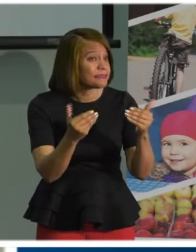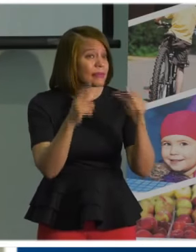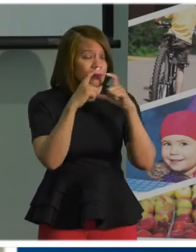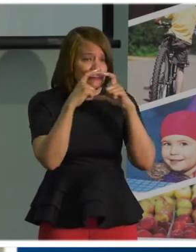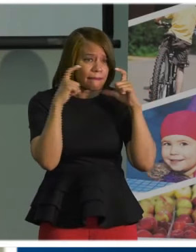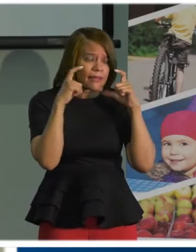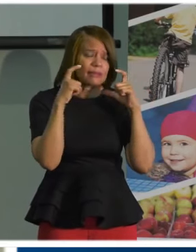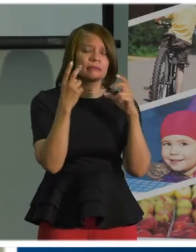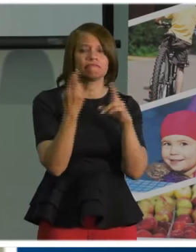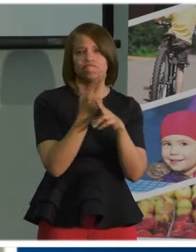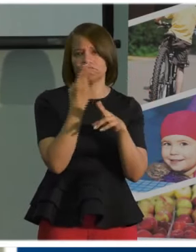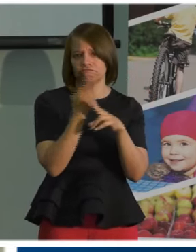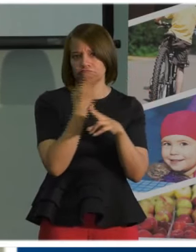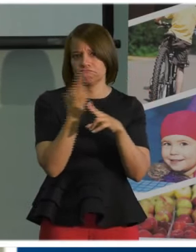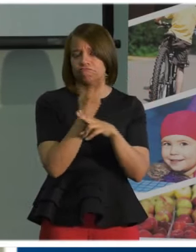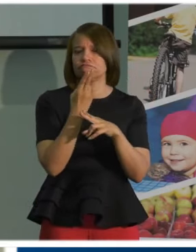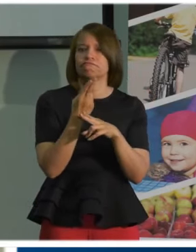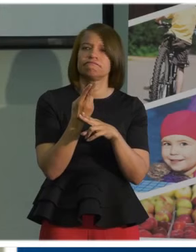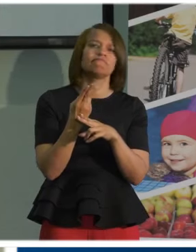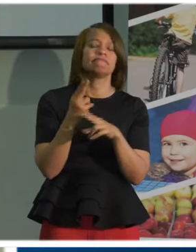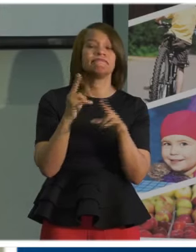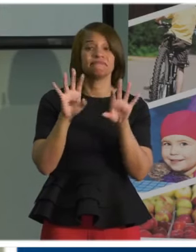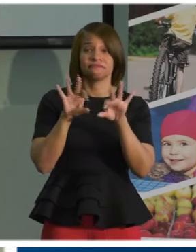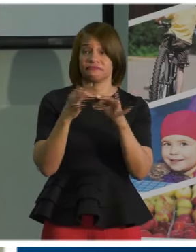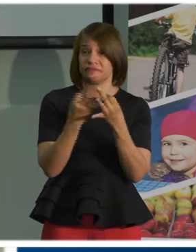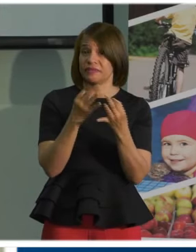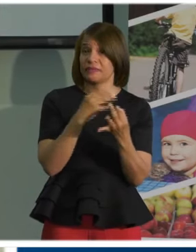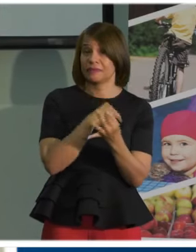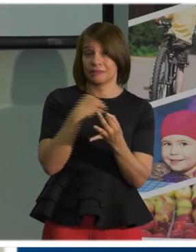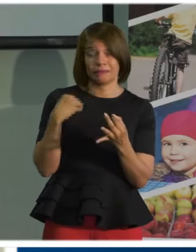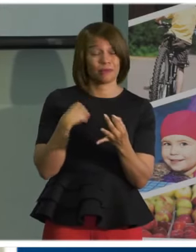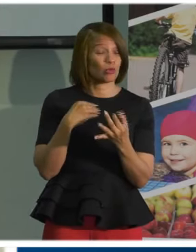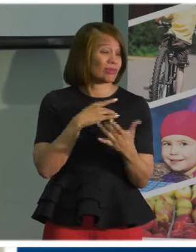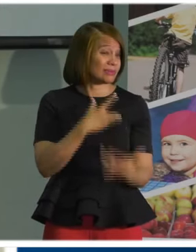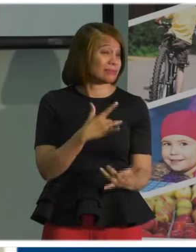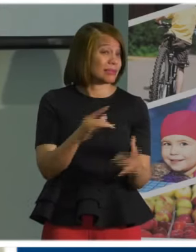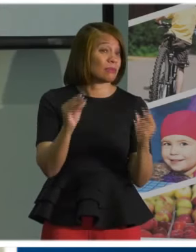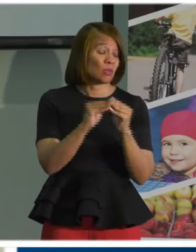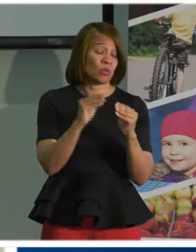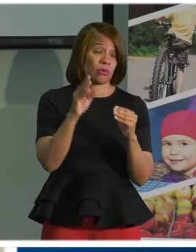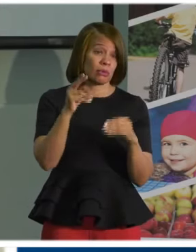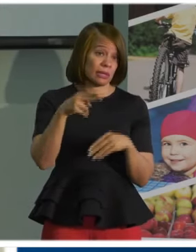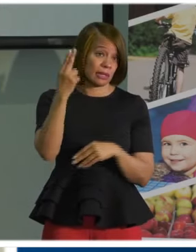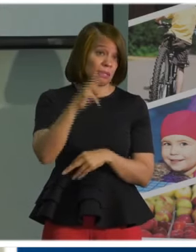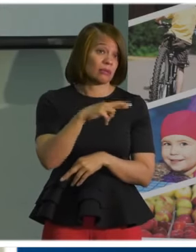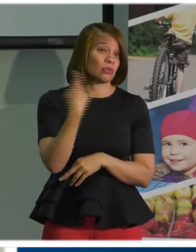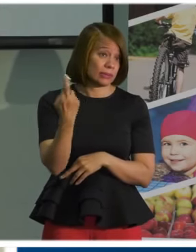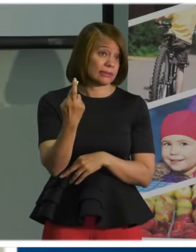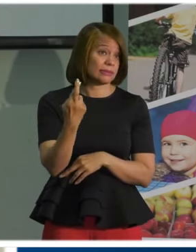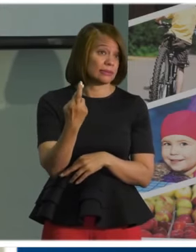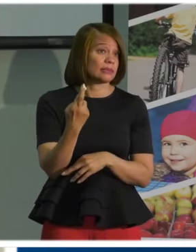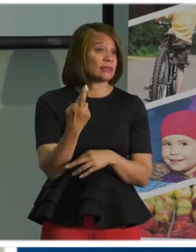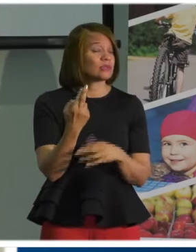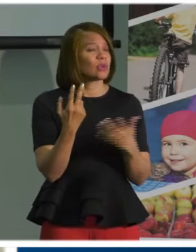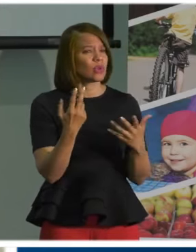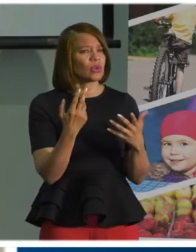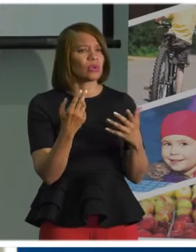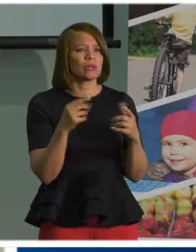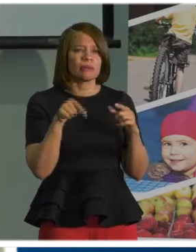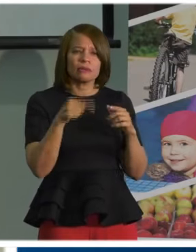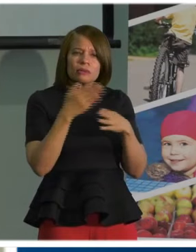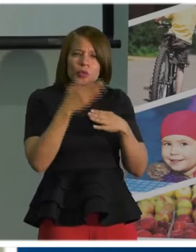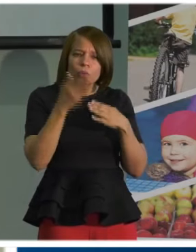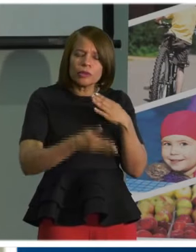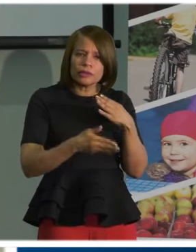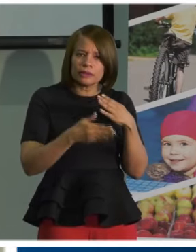family members or ones that are at high risk, and so I encourage you as the weekend comes along to wear a